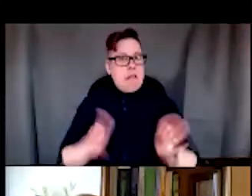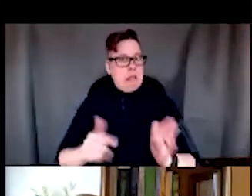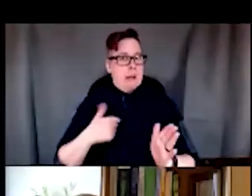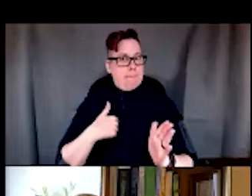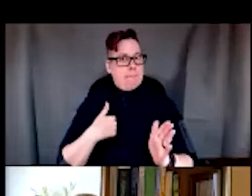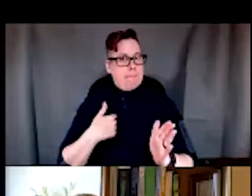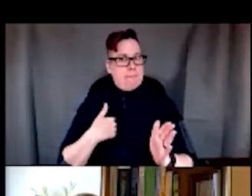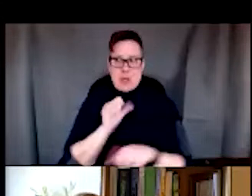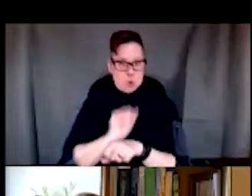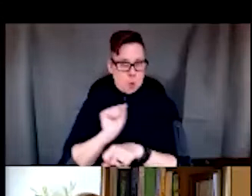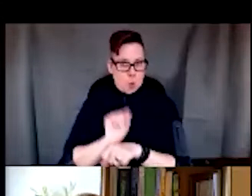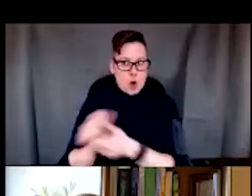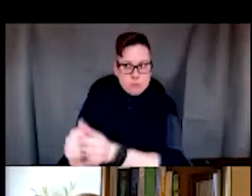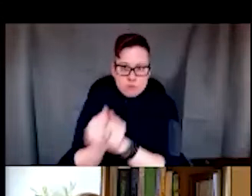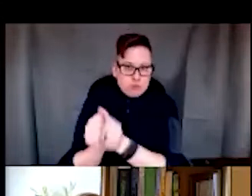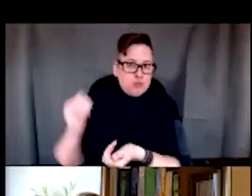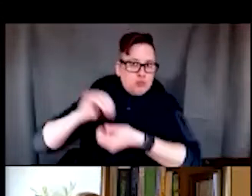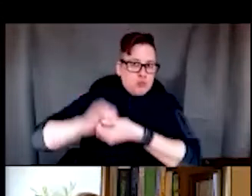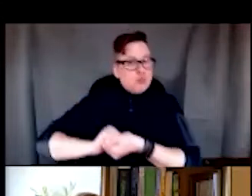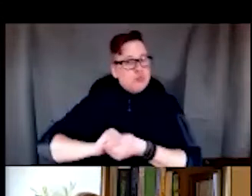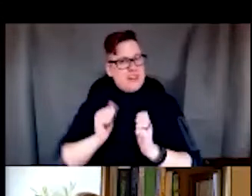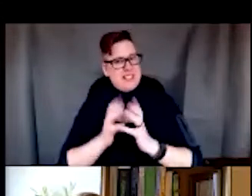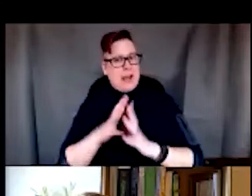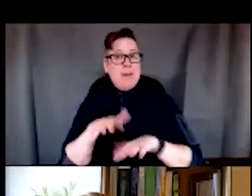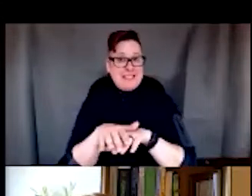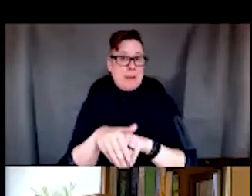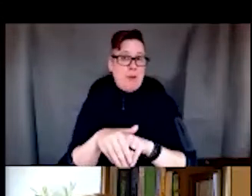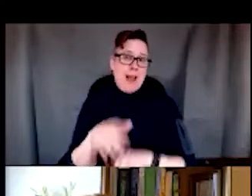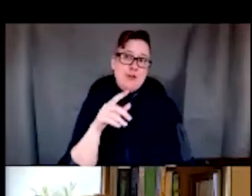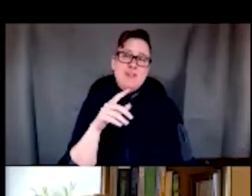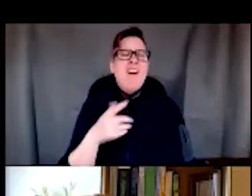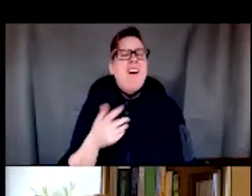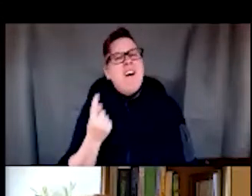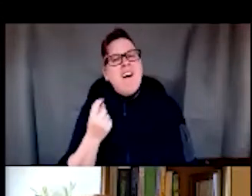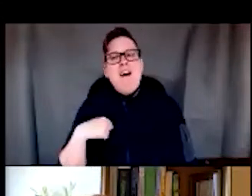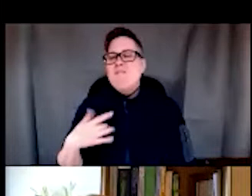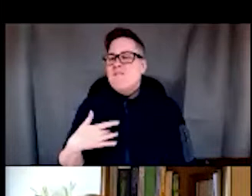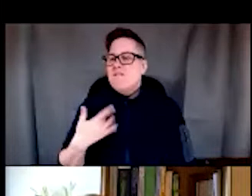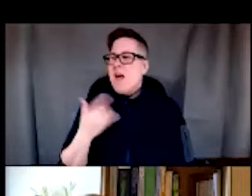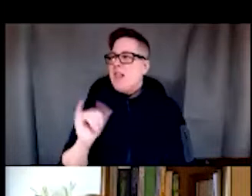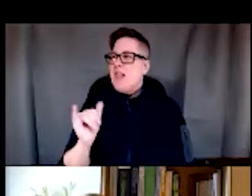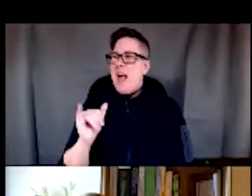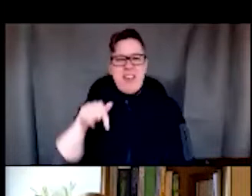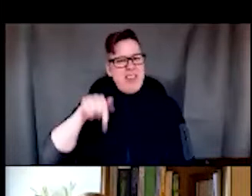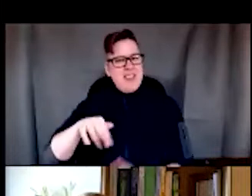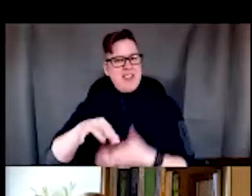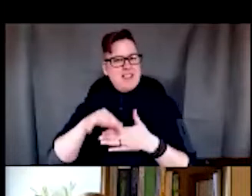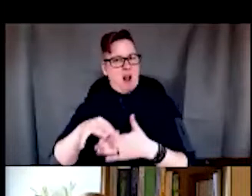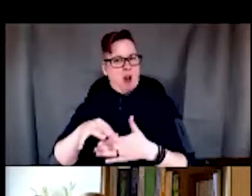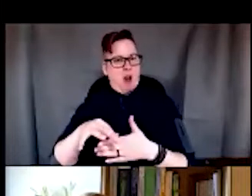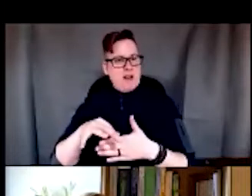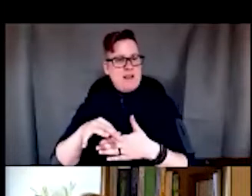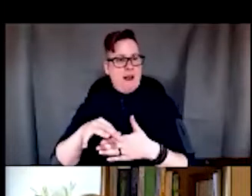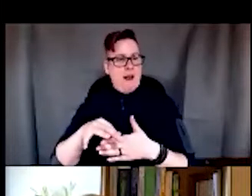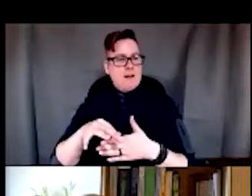opportunity to work with them to establish this simulation, because I felt that content such as this would be